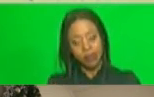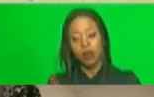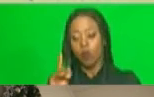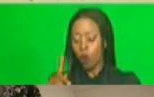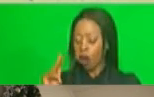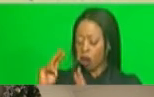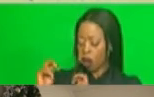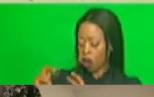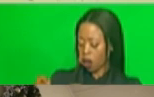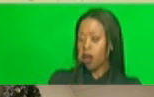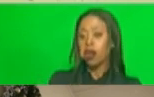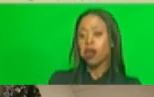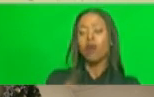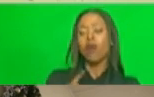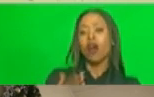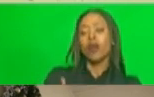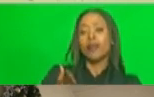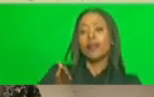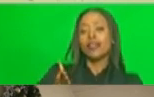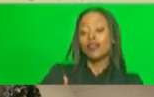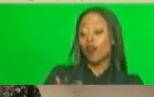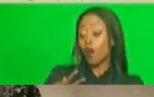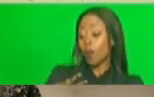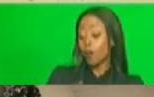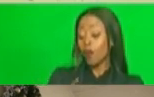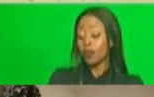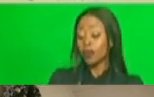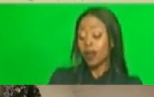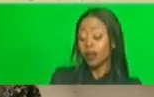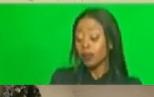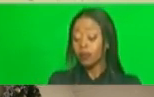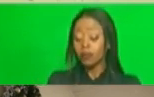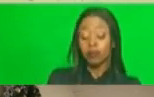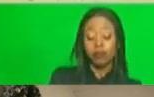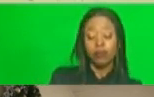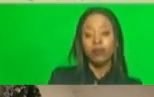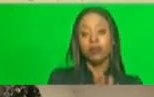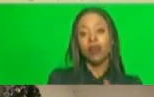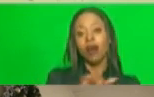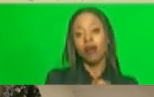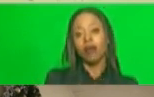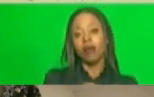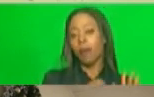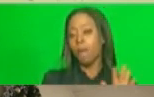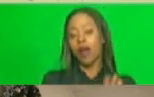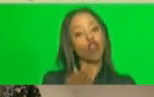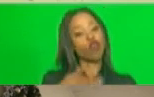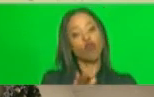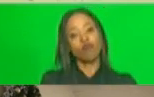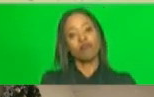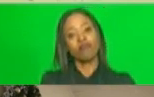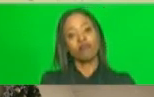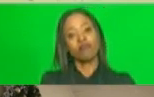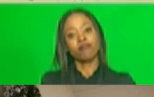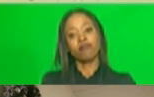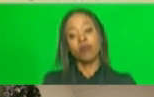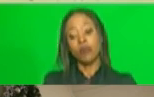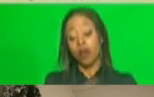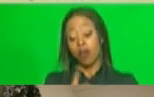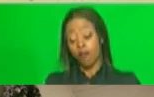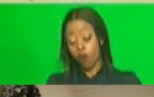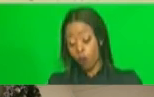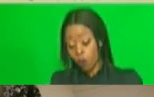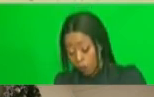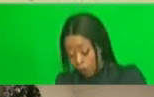no products are diverted into non-agricultural markets. The supply chain process for